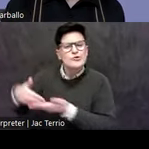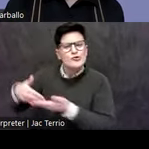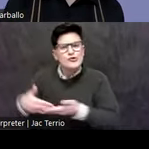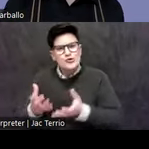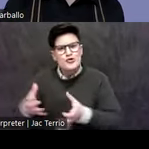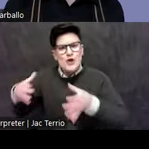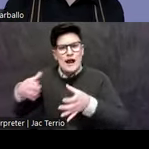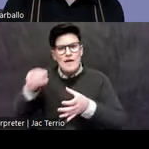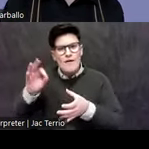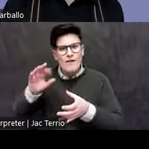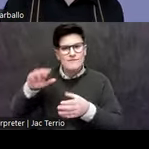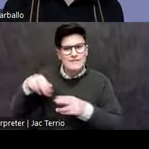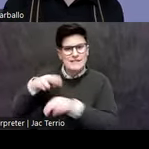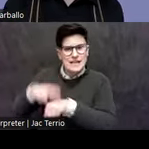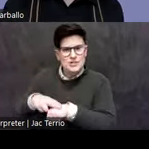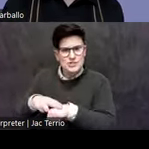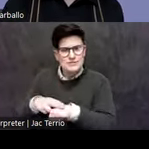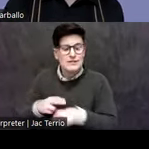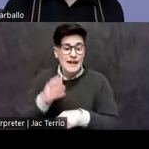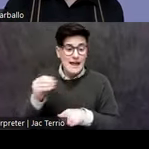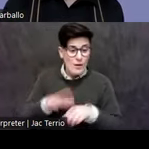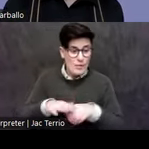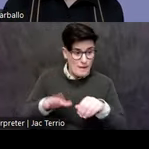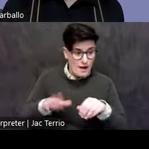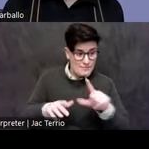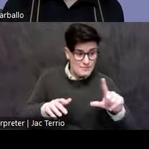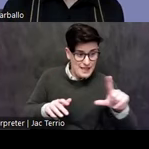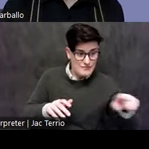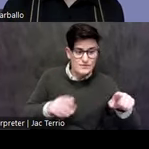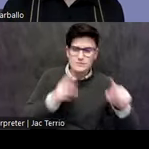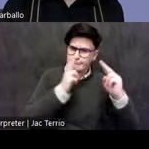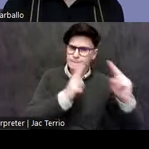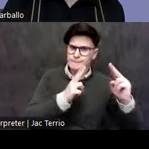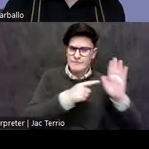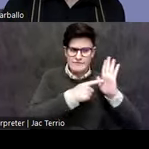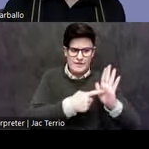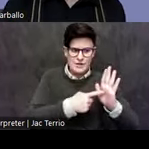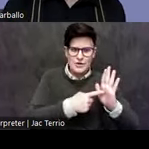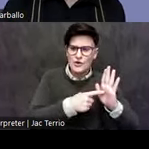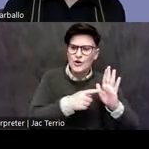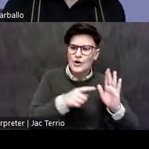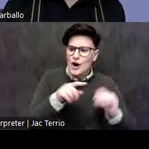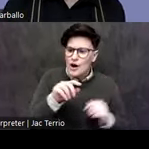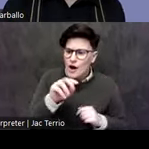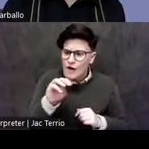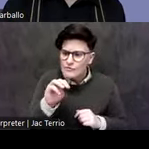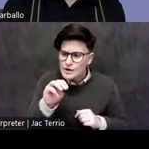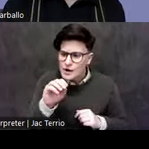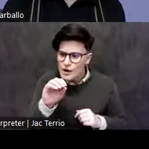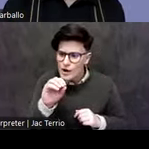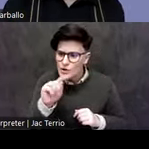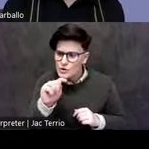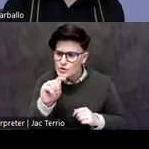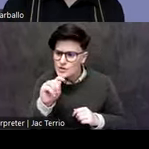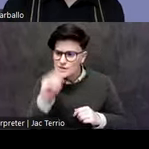itself. And on the bottom left, the heroic figure of Chicontecat, the younger, who is the son of